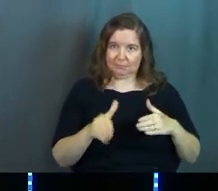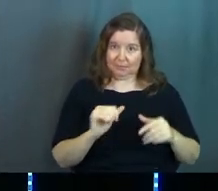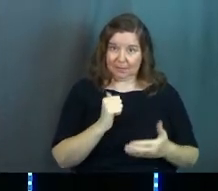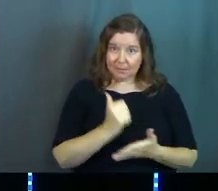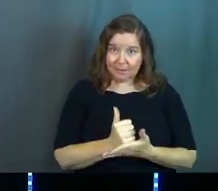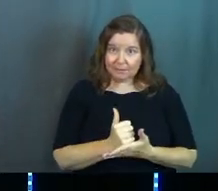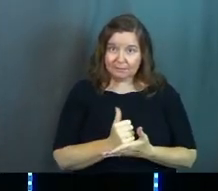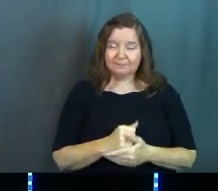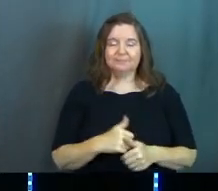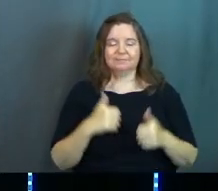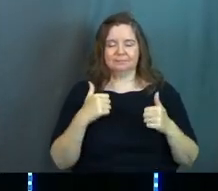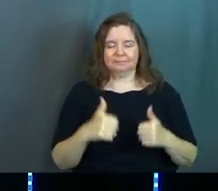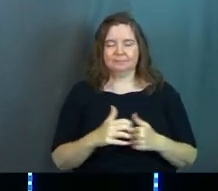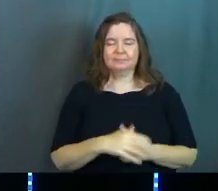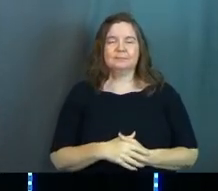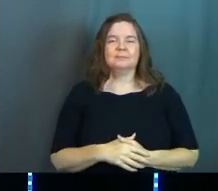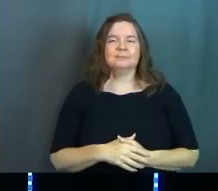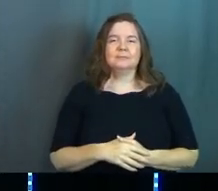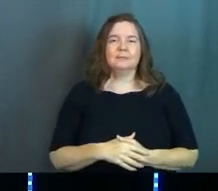Amen.